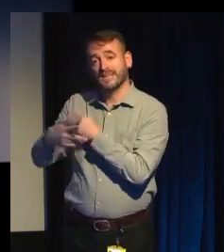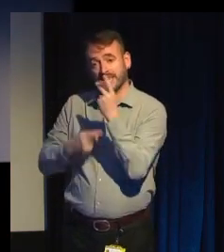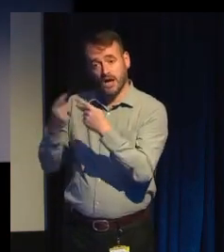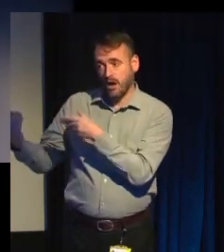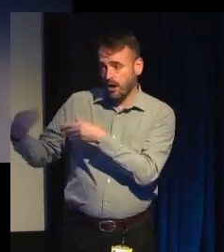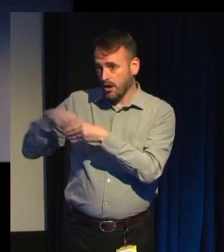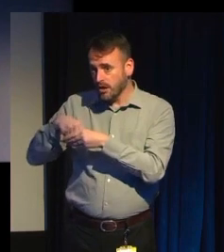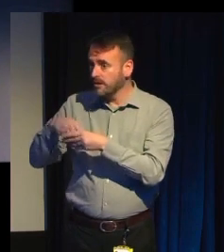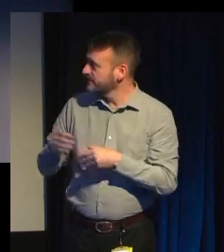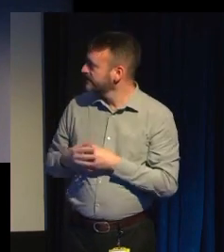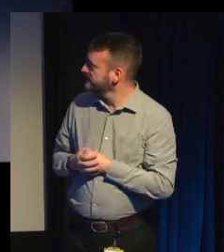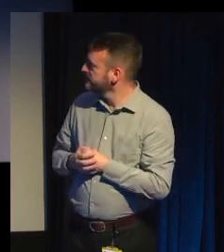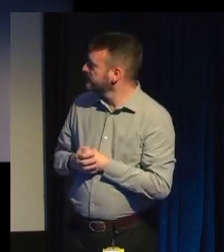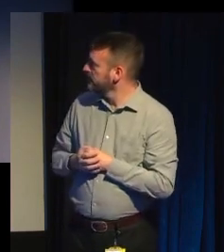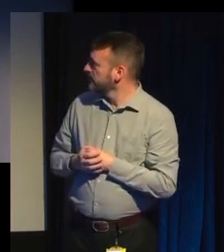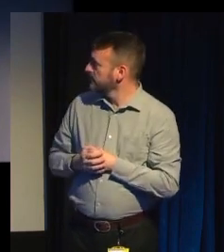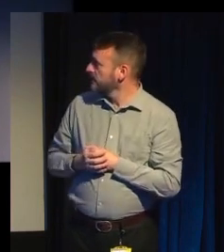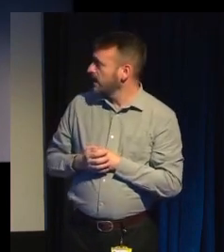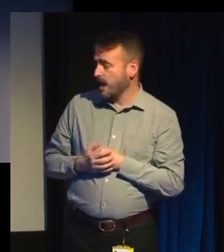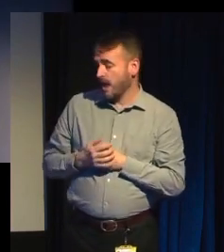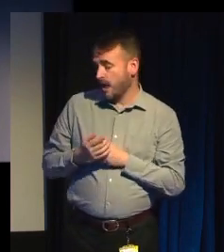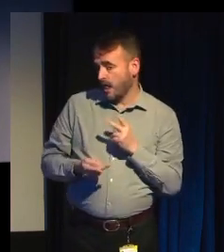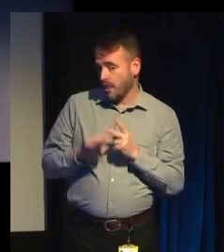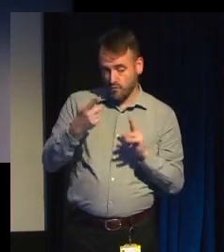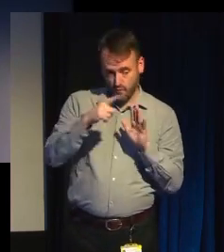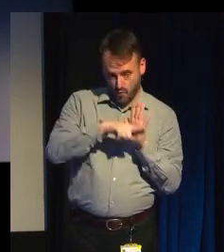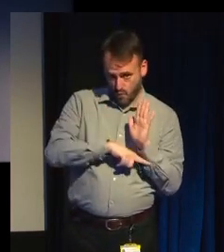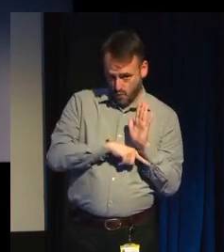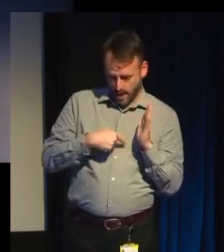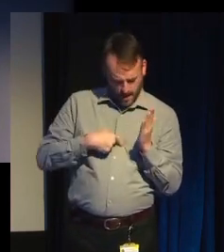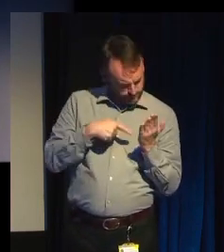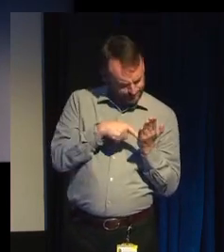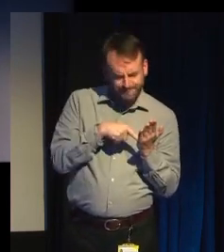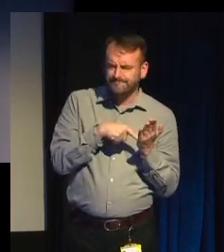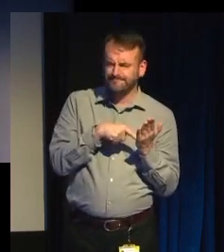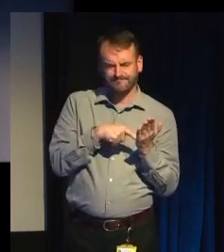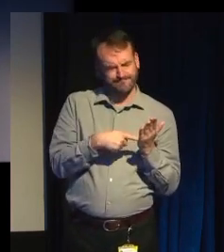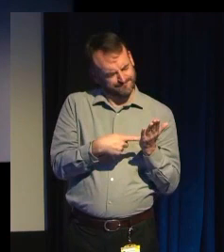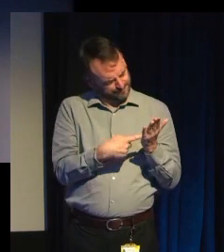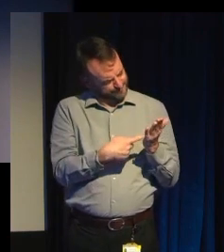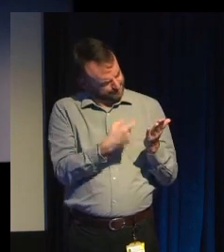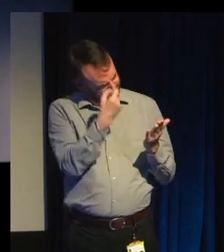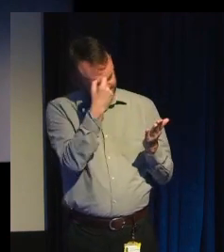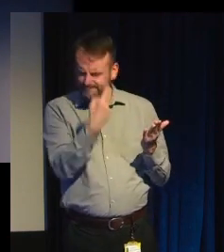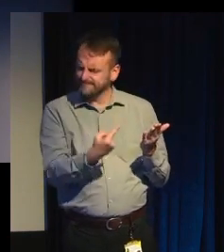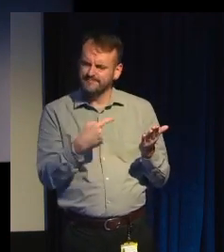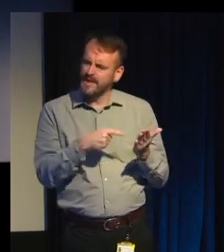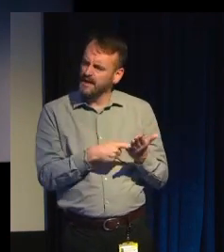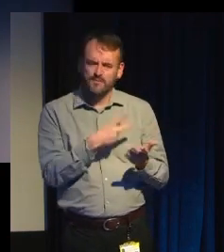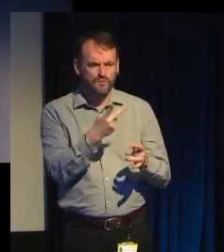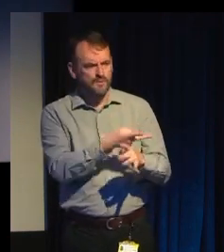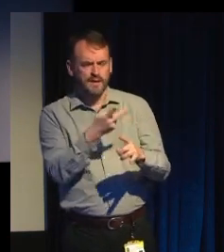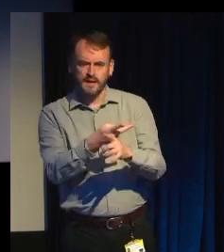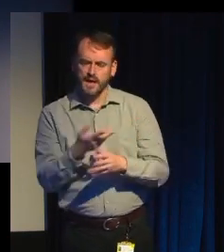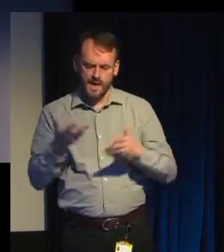Another rule, and I don't quite understand this, but I hear it over and over and over again. Play is